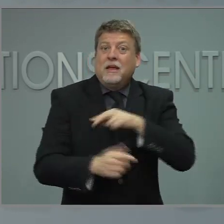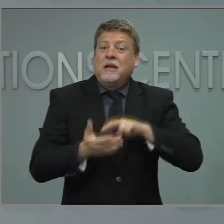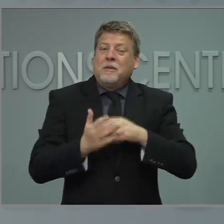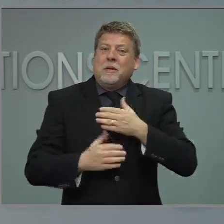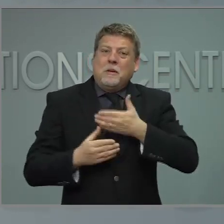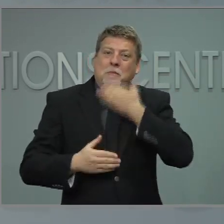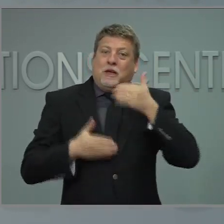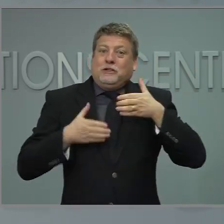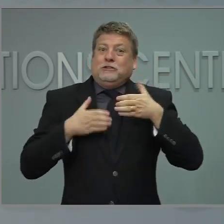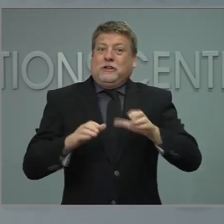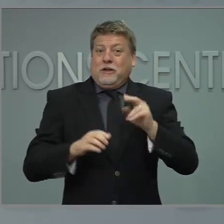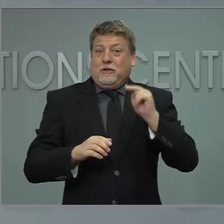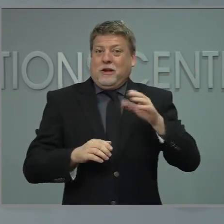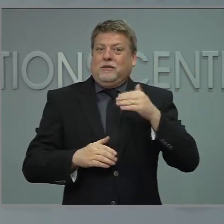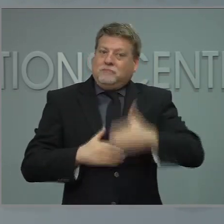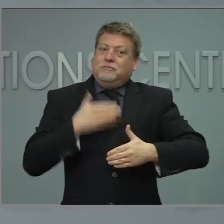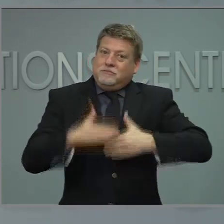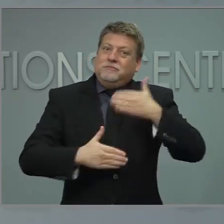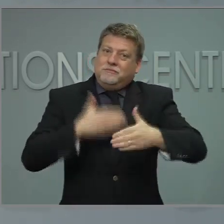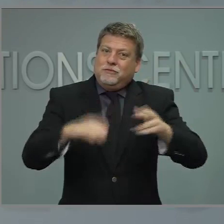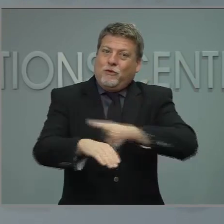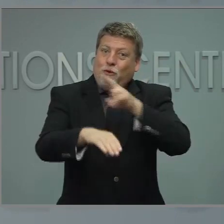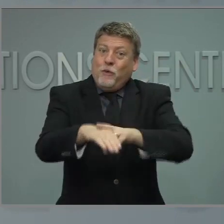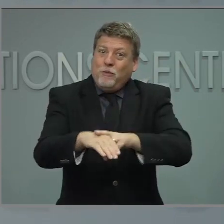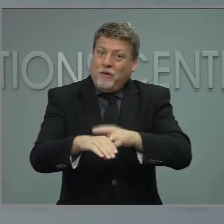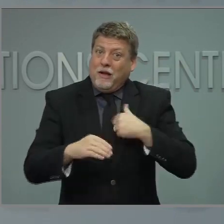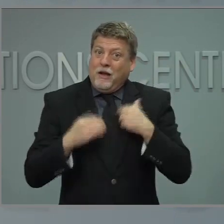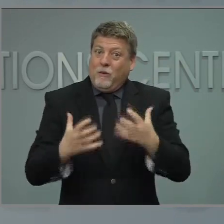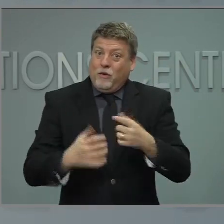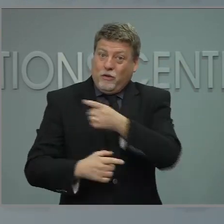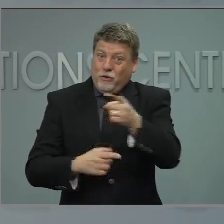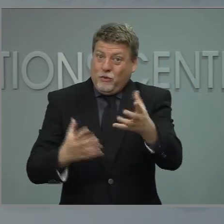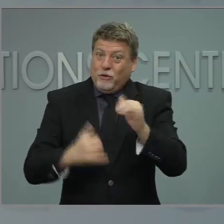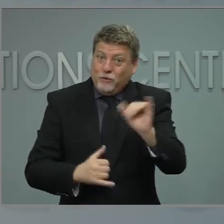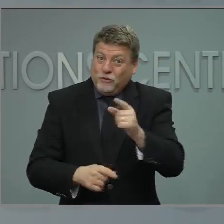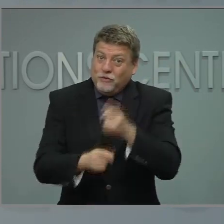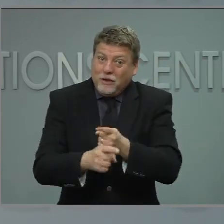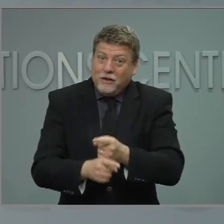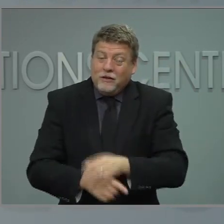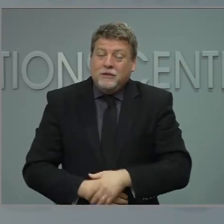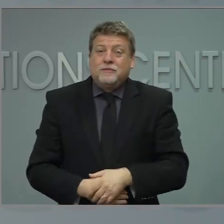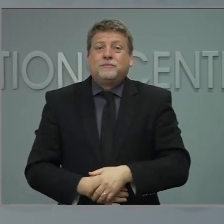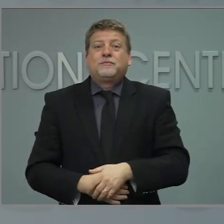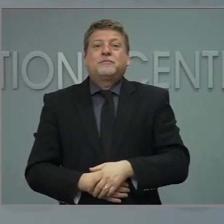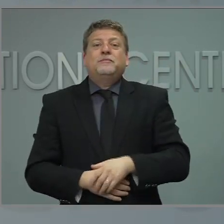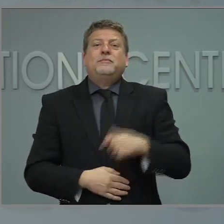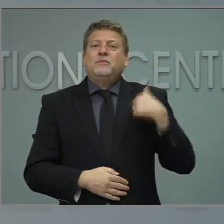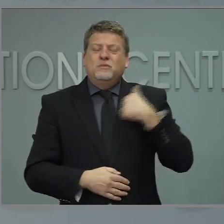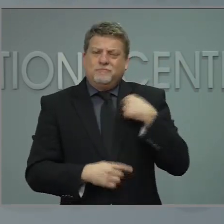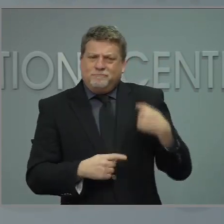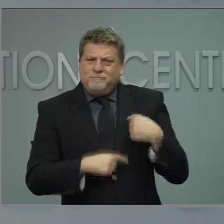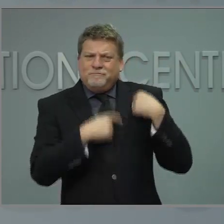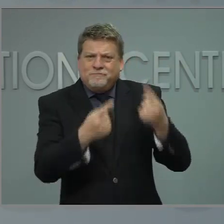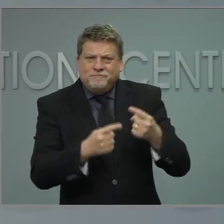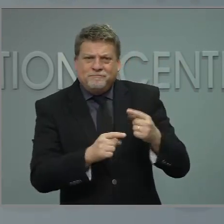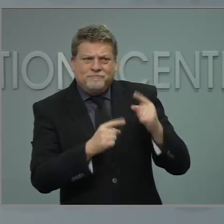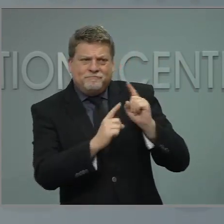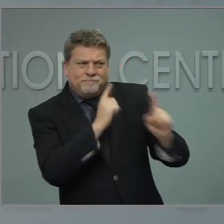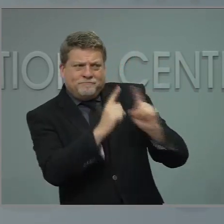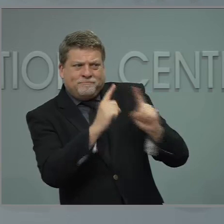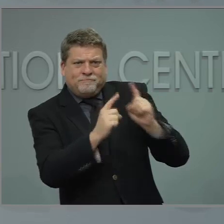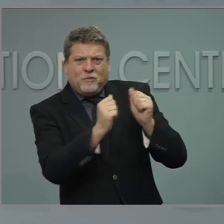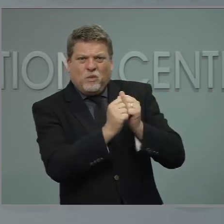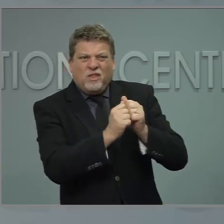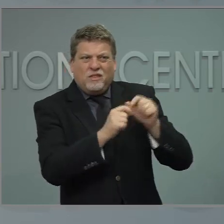I'm going on Tuesday, our vaccine team has been talking with providers to assess where they are